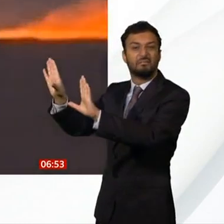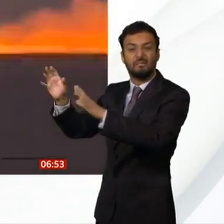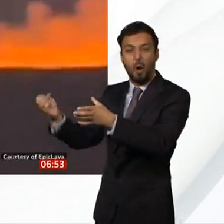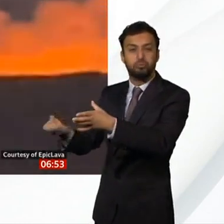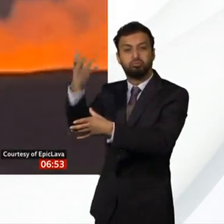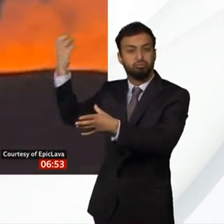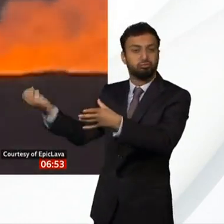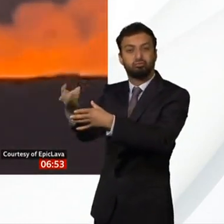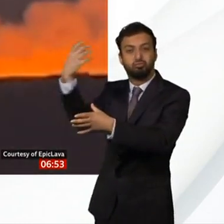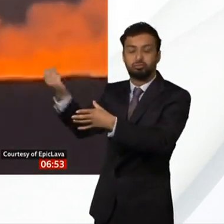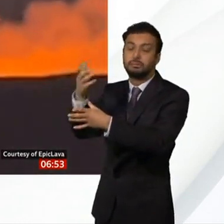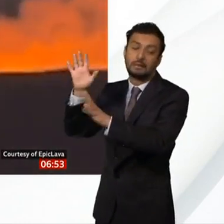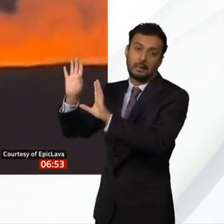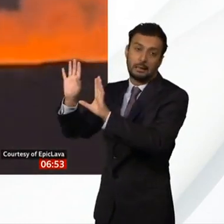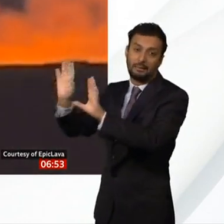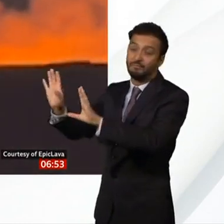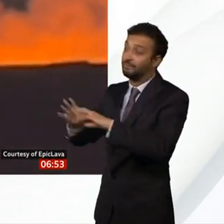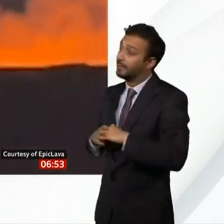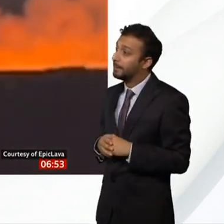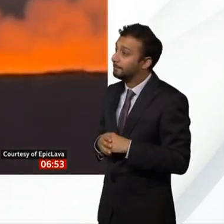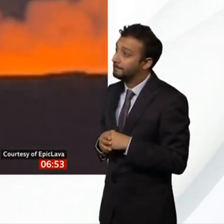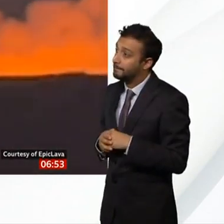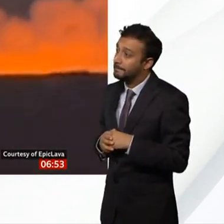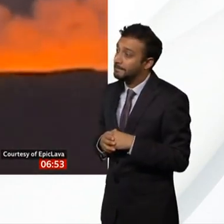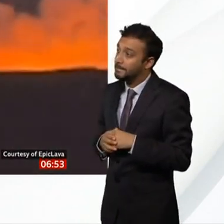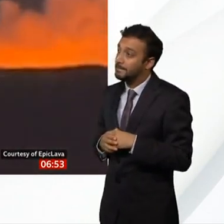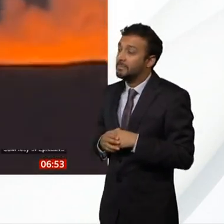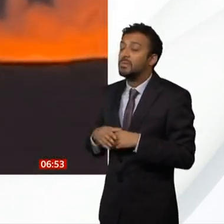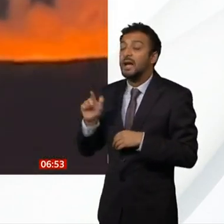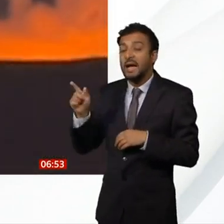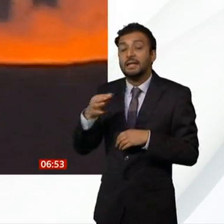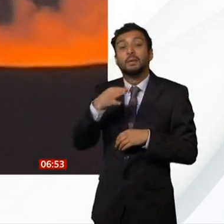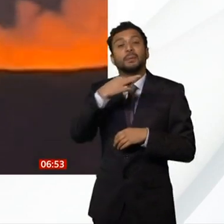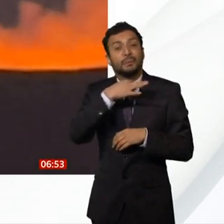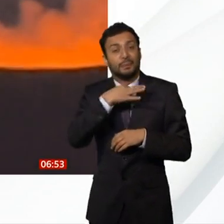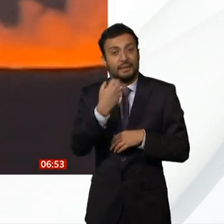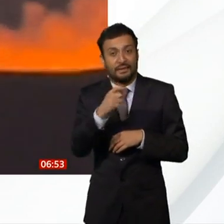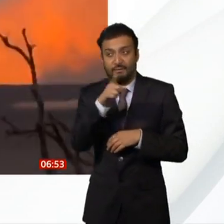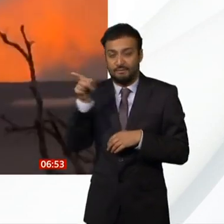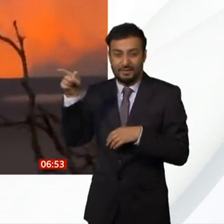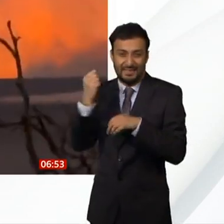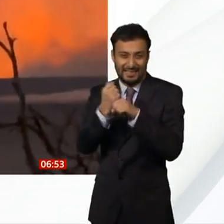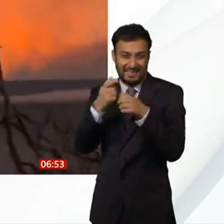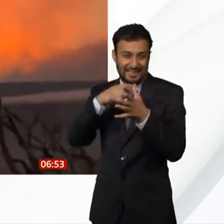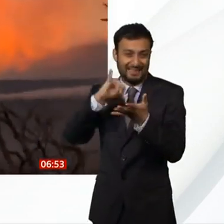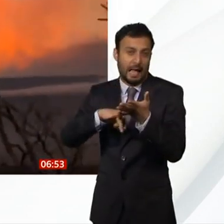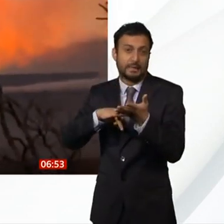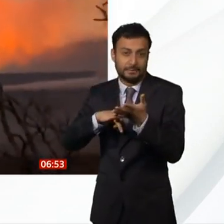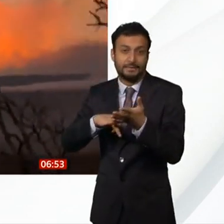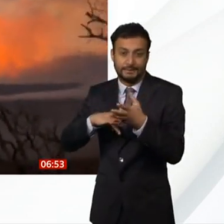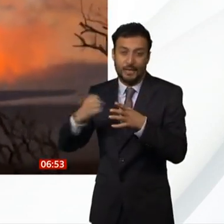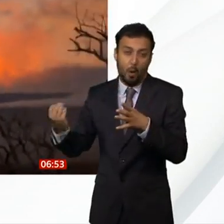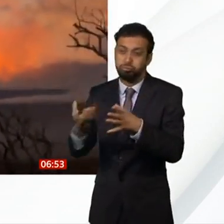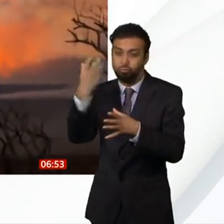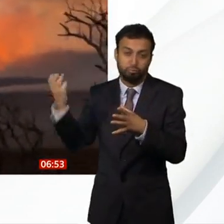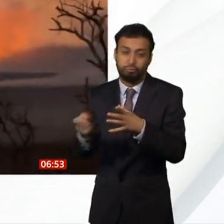volcanic gases that might be irritants for people and people with existing breathing problems. It might